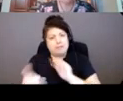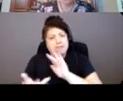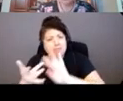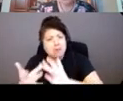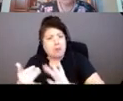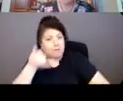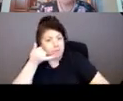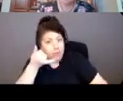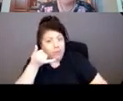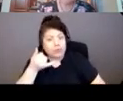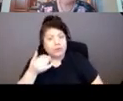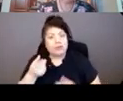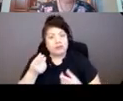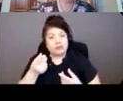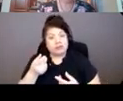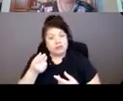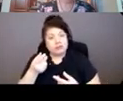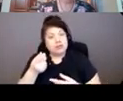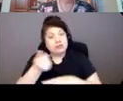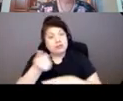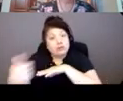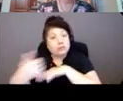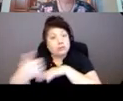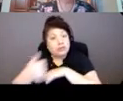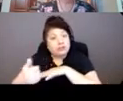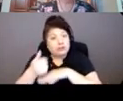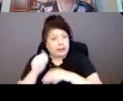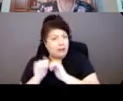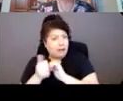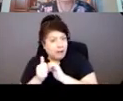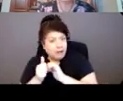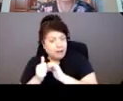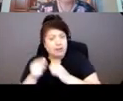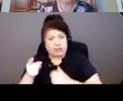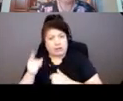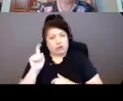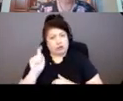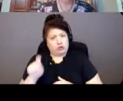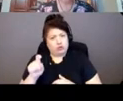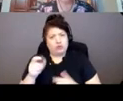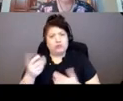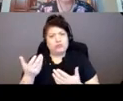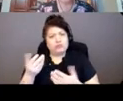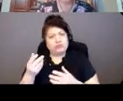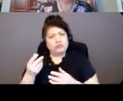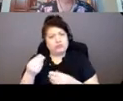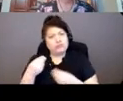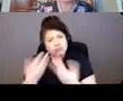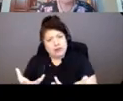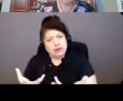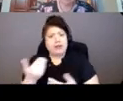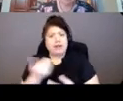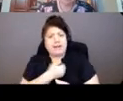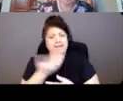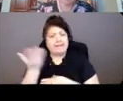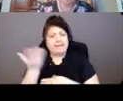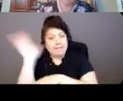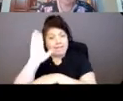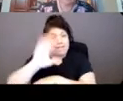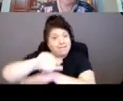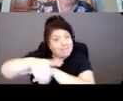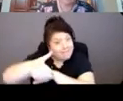Transportation. I stress the need of making transportation available both day and evening.